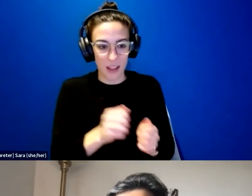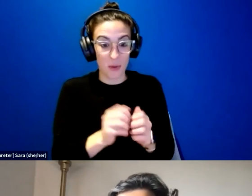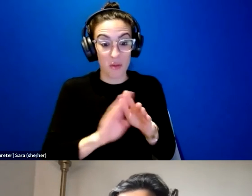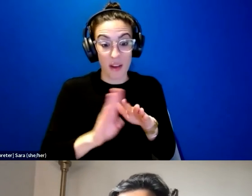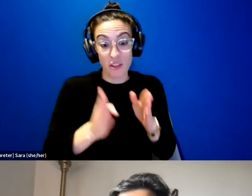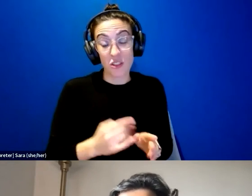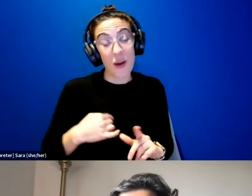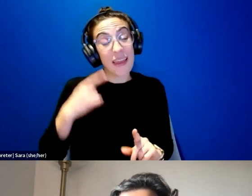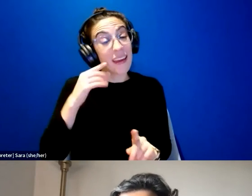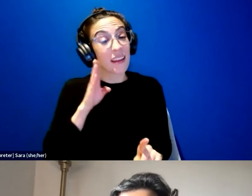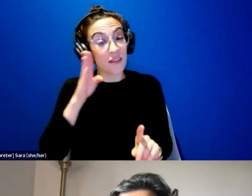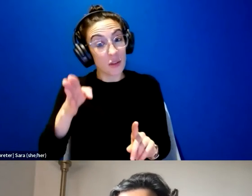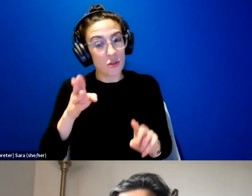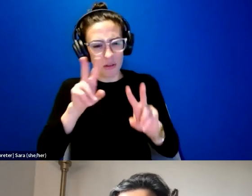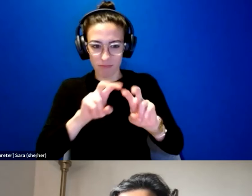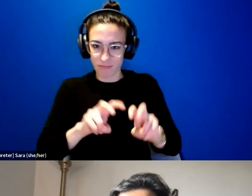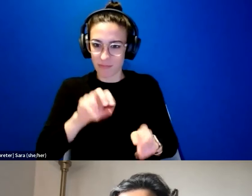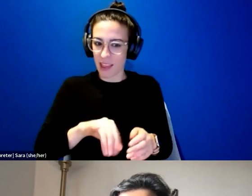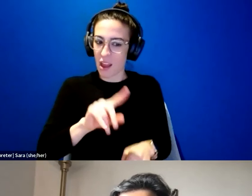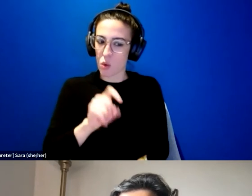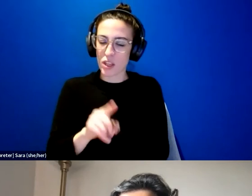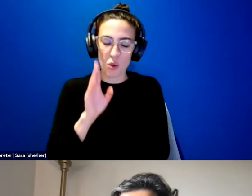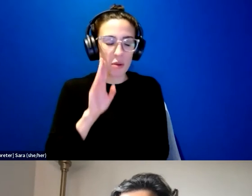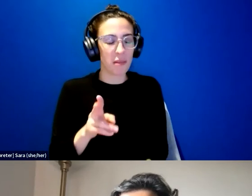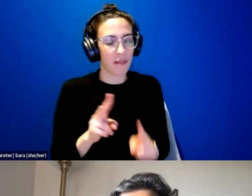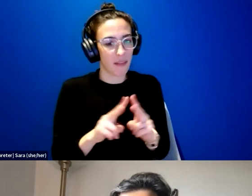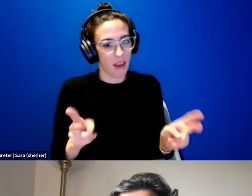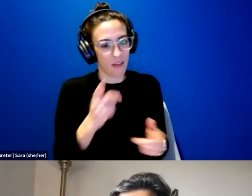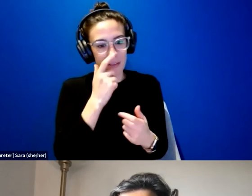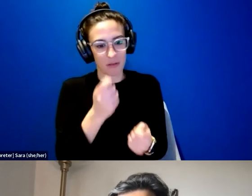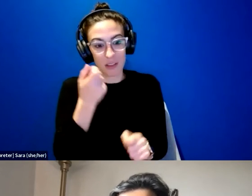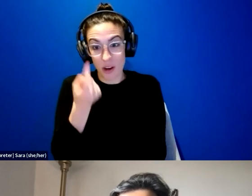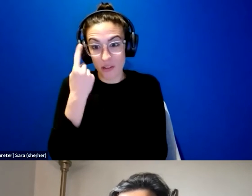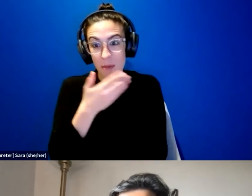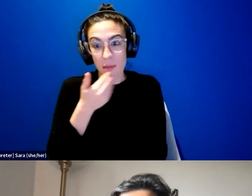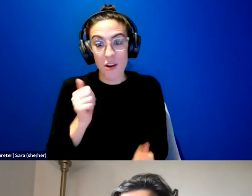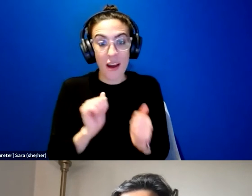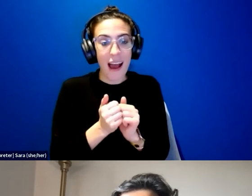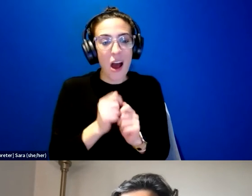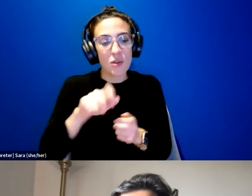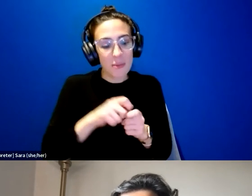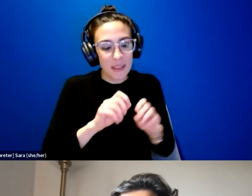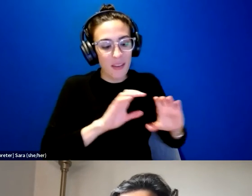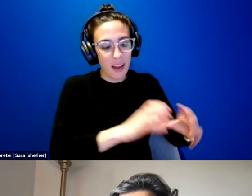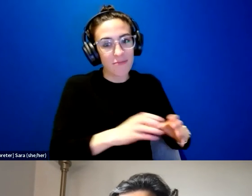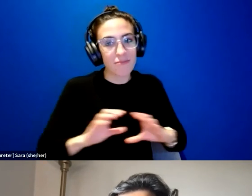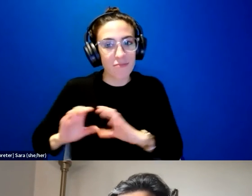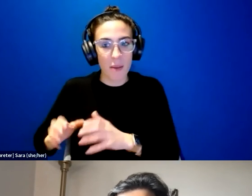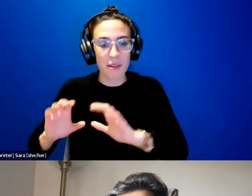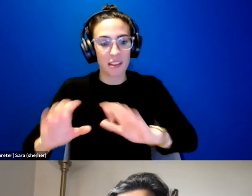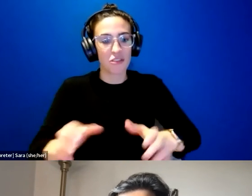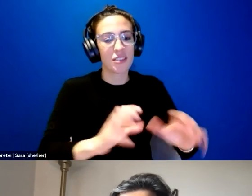looking into that question would be very interesting to kind of understand better how specific subpopulations kind of